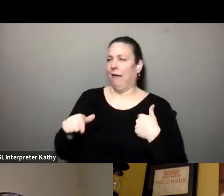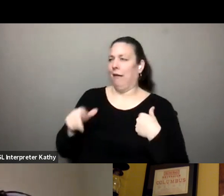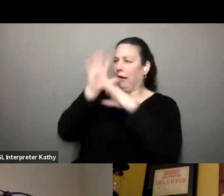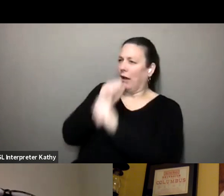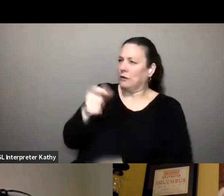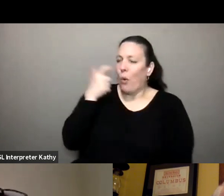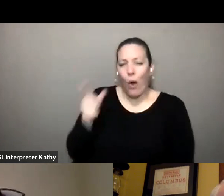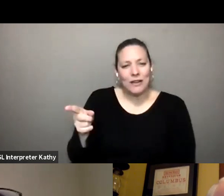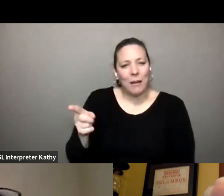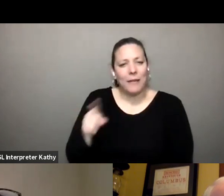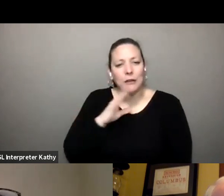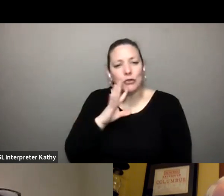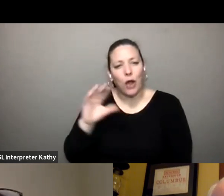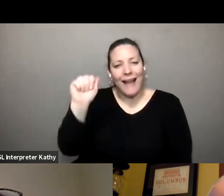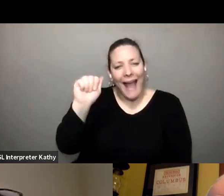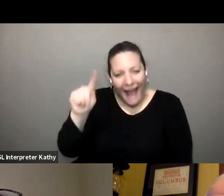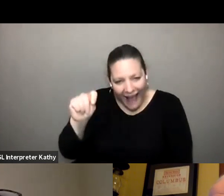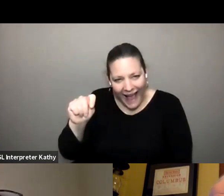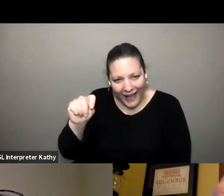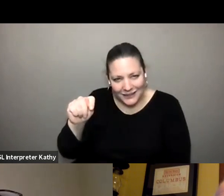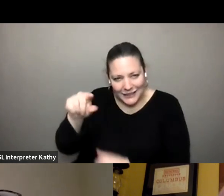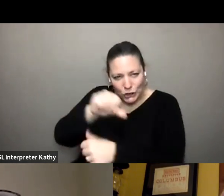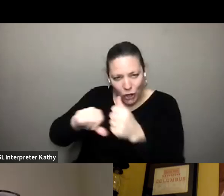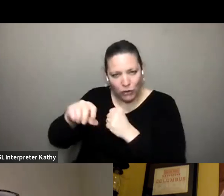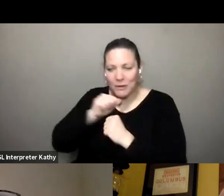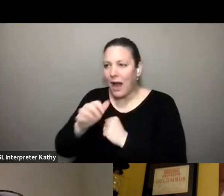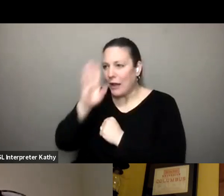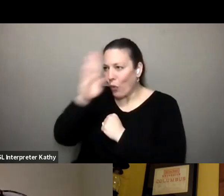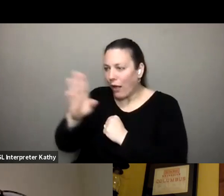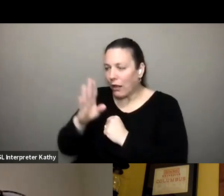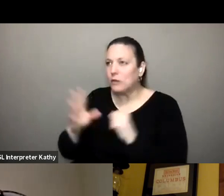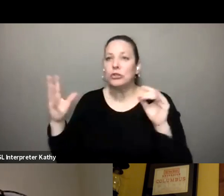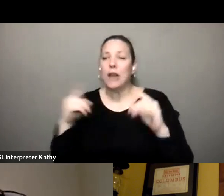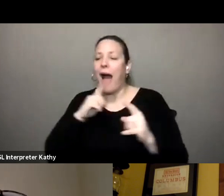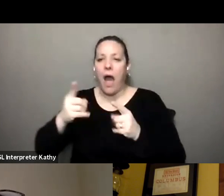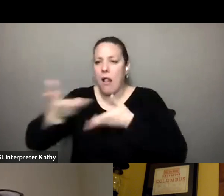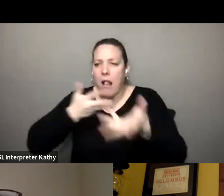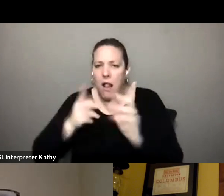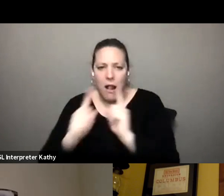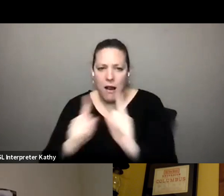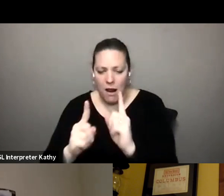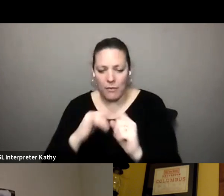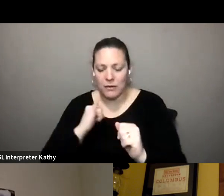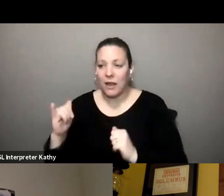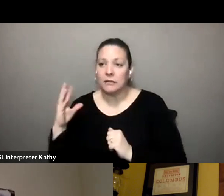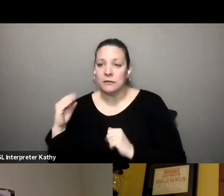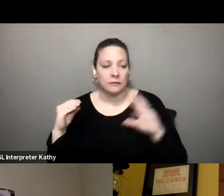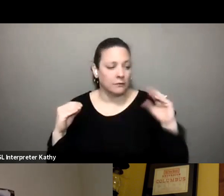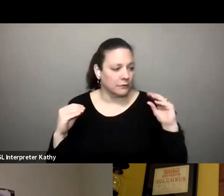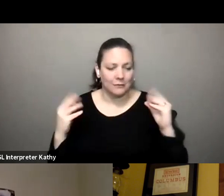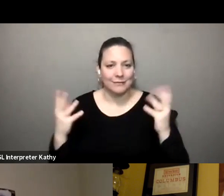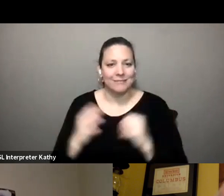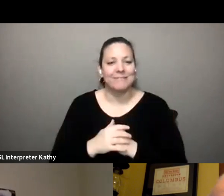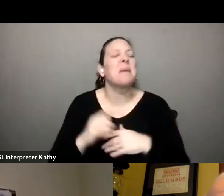and it was you know it was it made it it made it a fun ride so at any rate uh but i will try and get my hands on that information